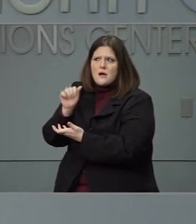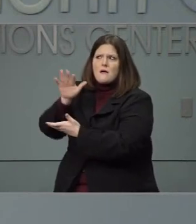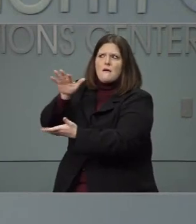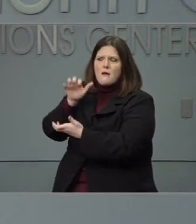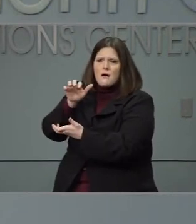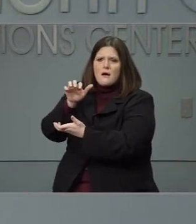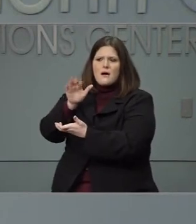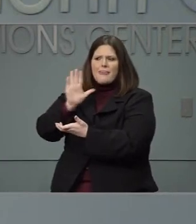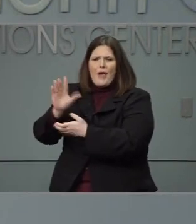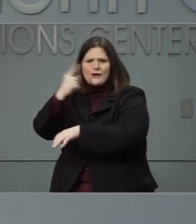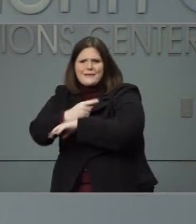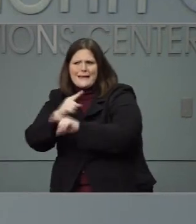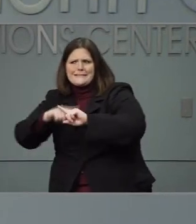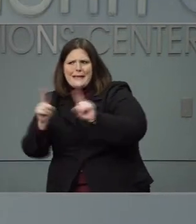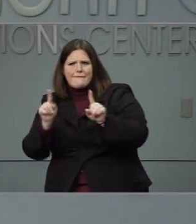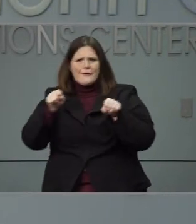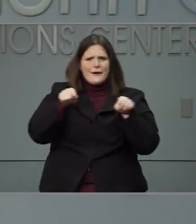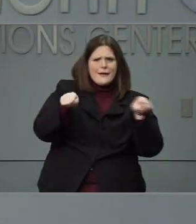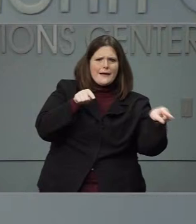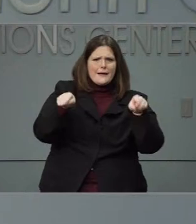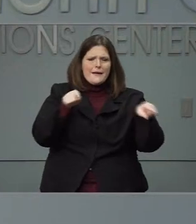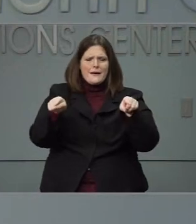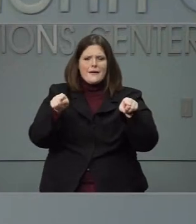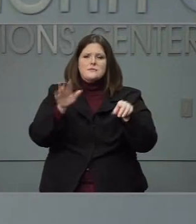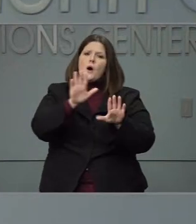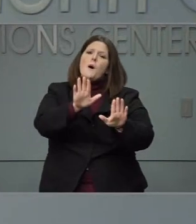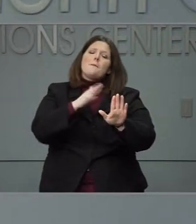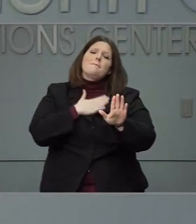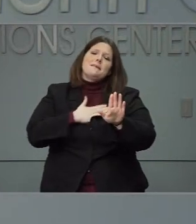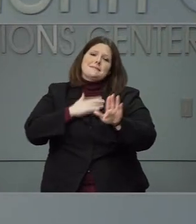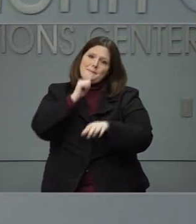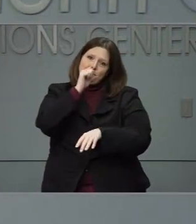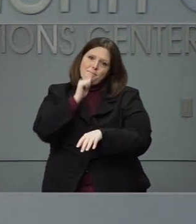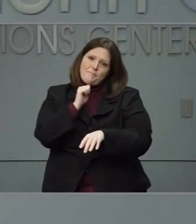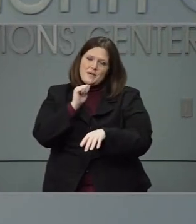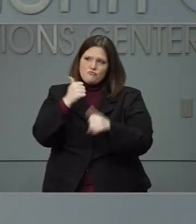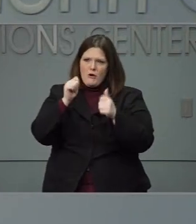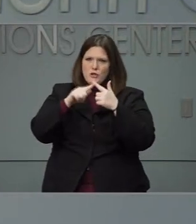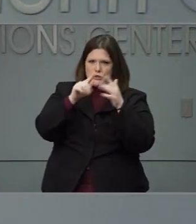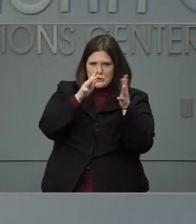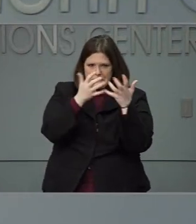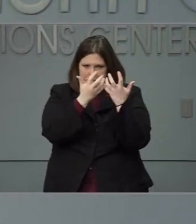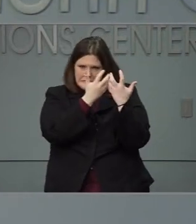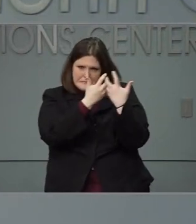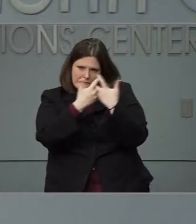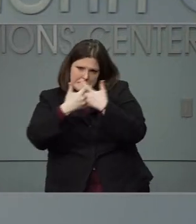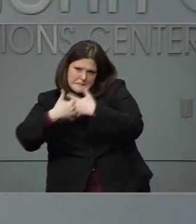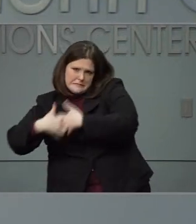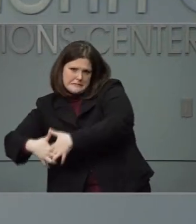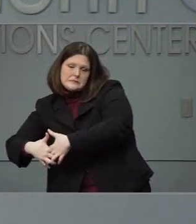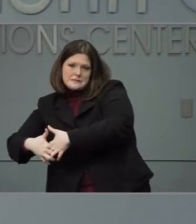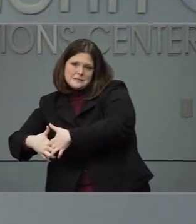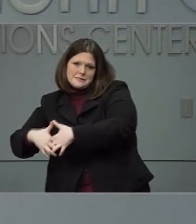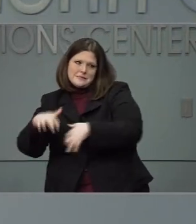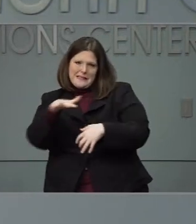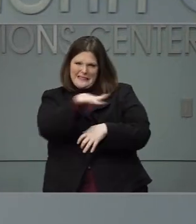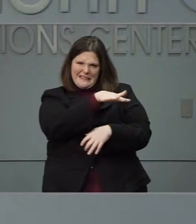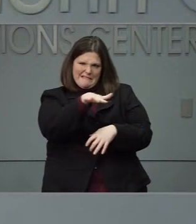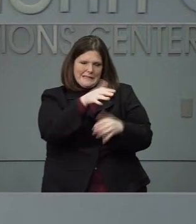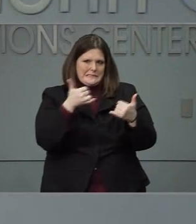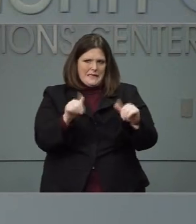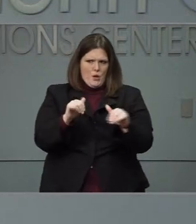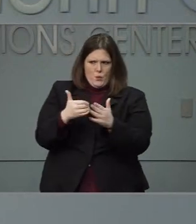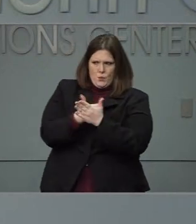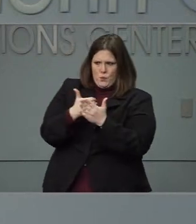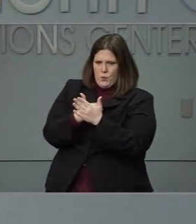So just be patient with them as they're working to get their logistics started on the ground. We're